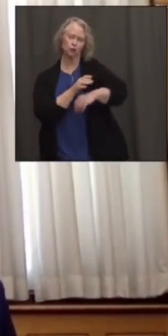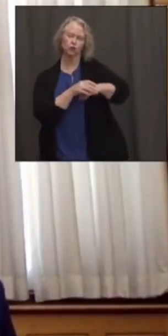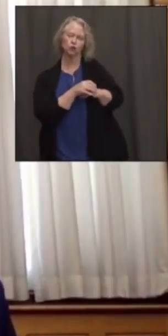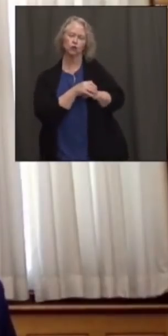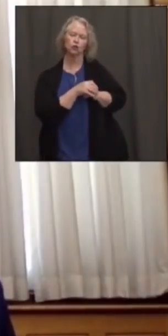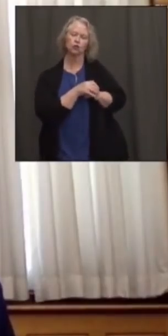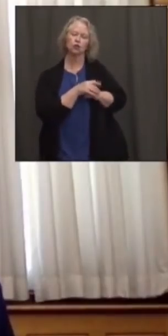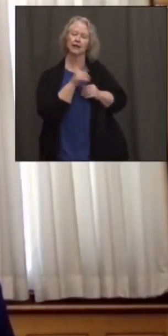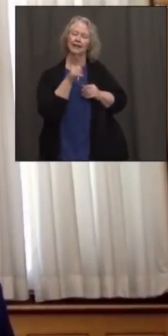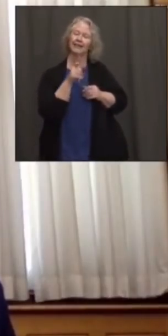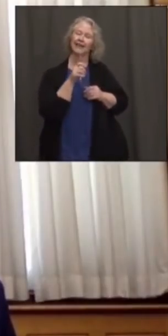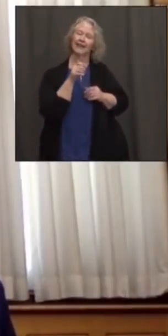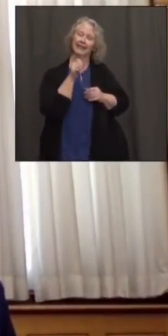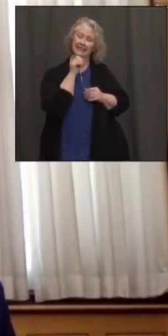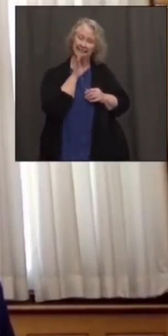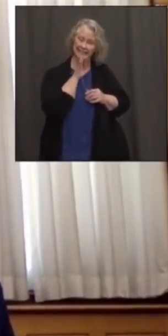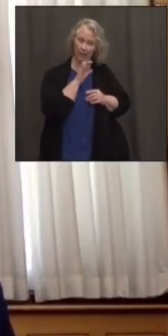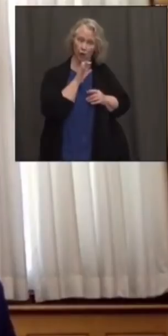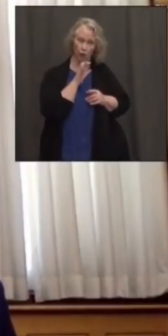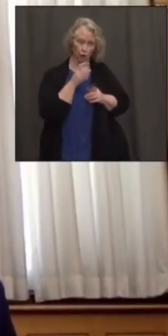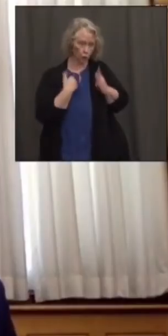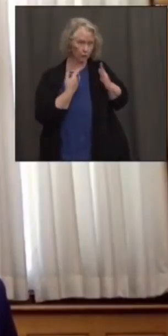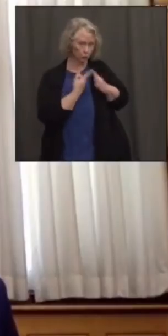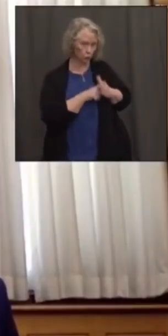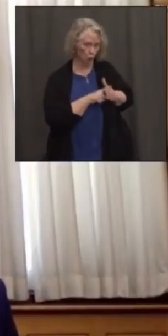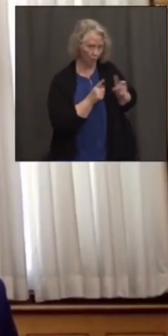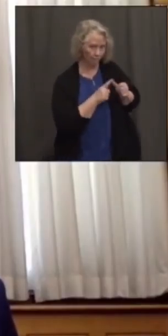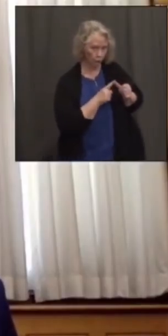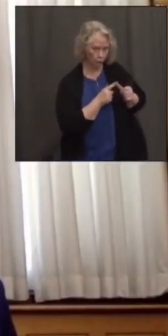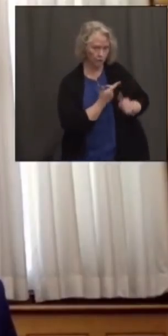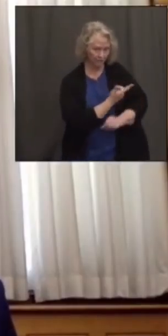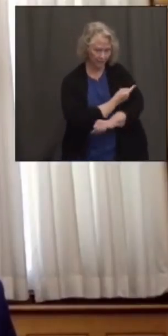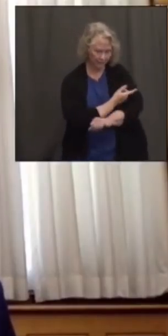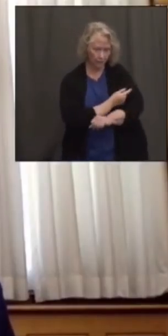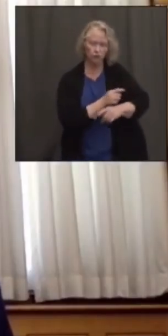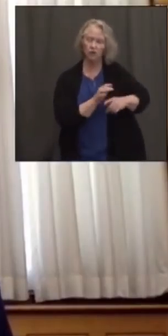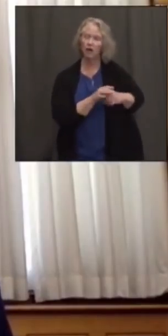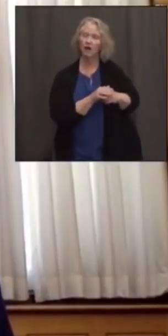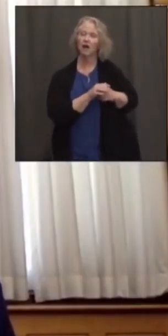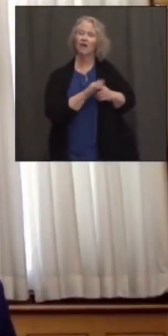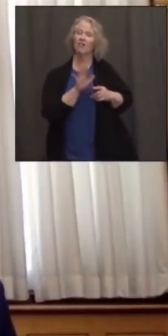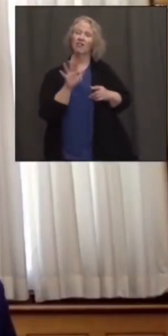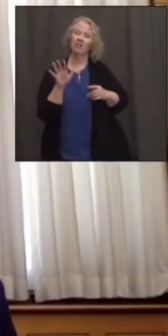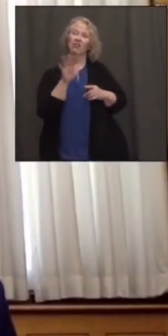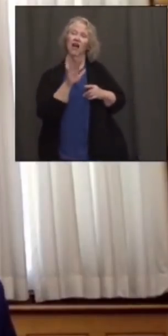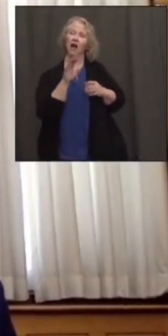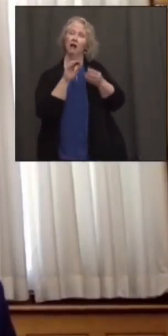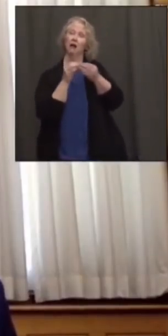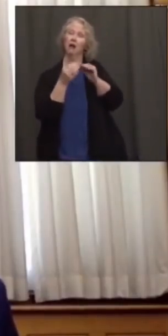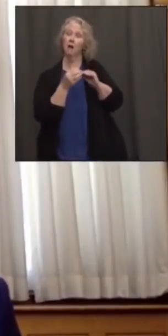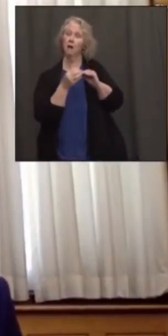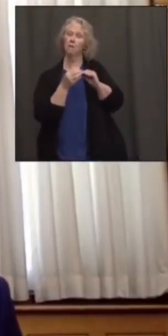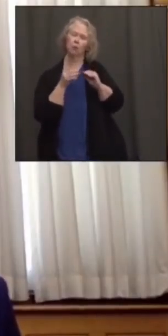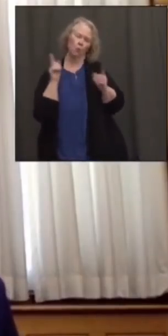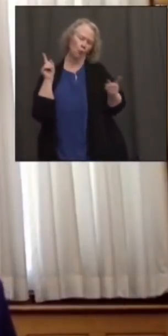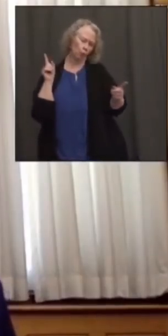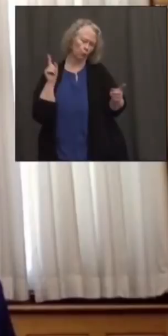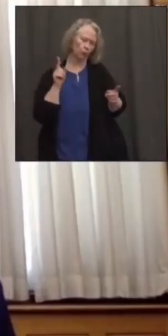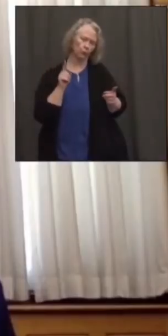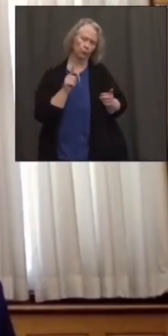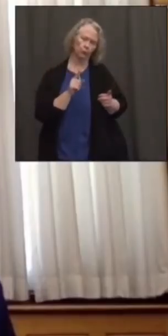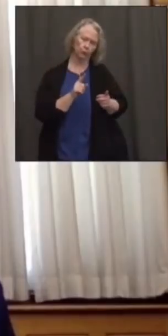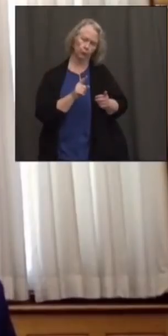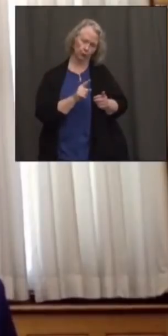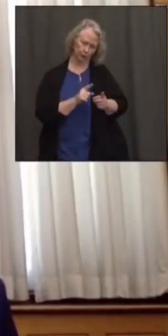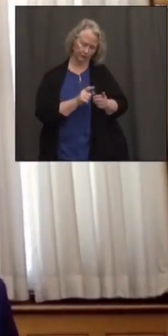seniors and prioritized based on age, as you recall, the death rates among the older population slowed dramatically and